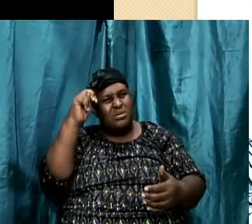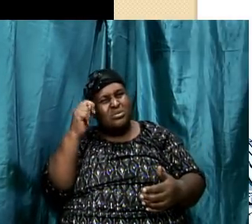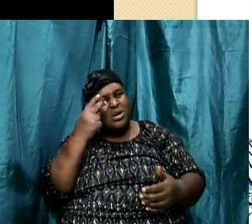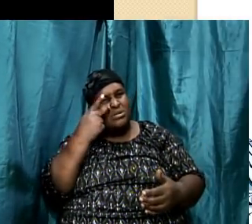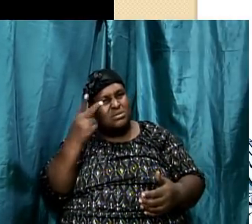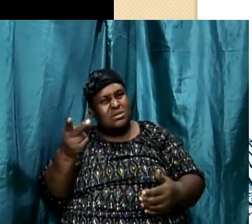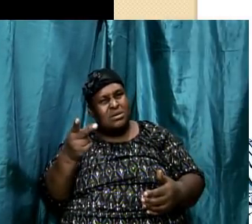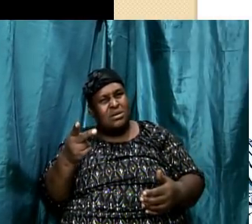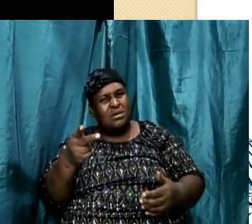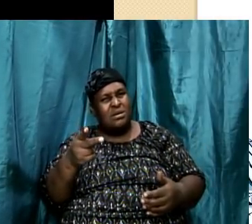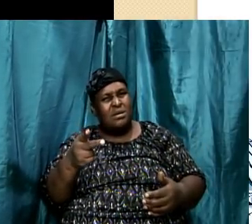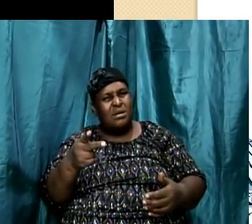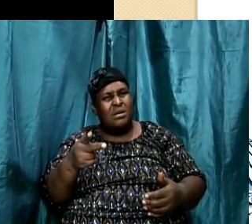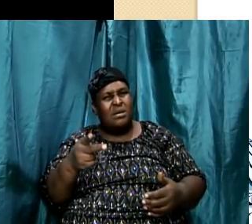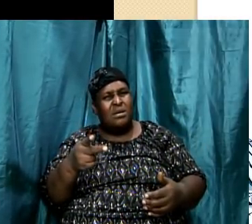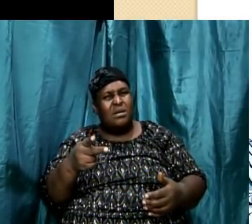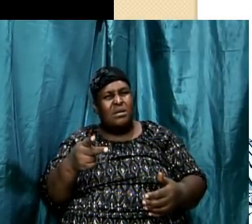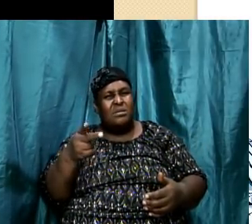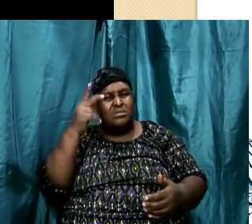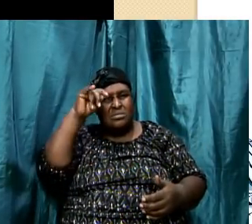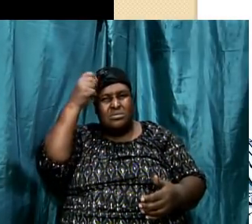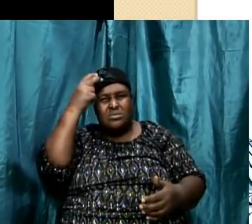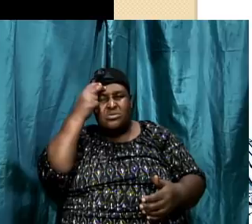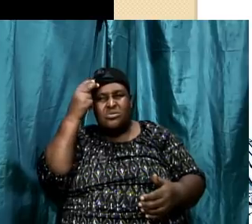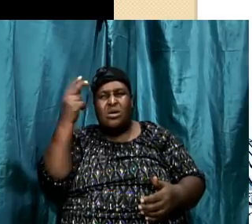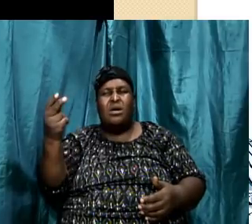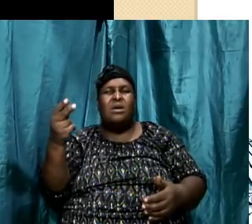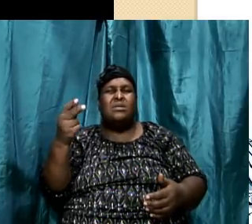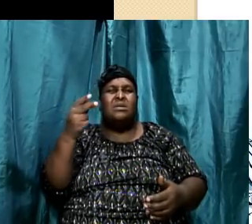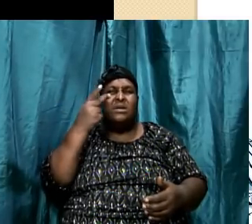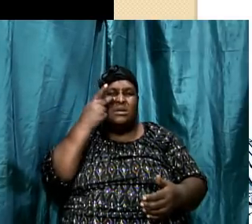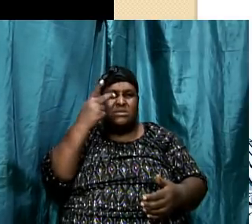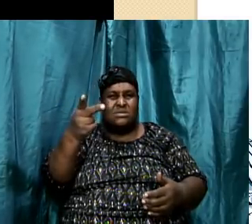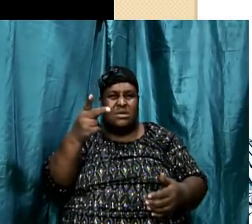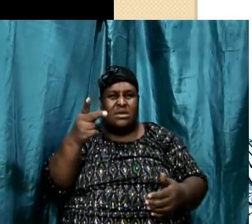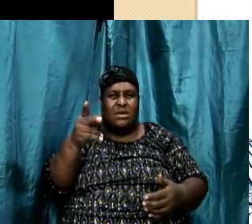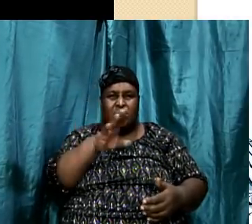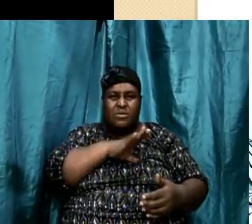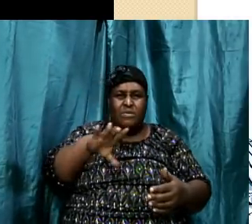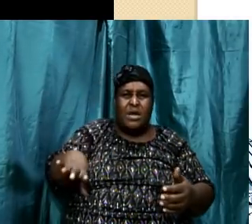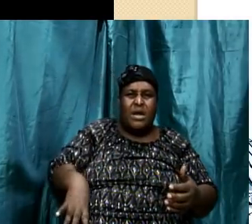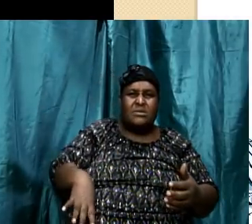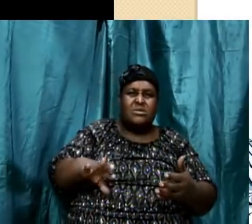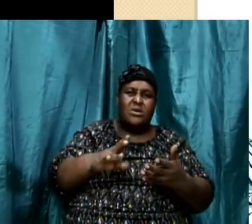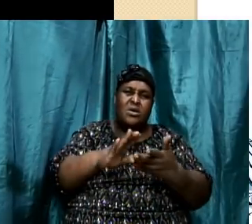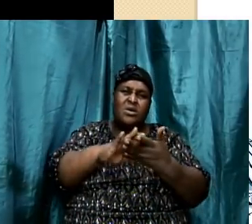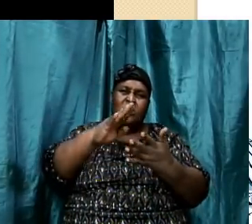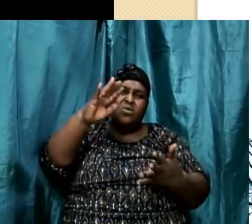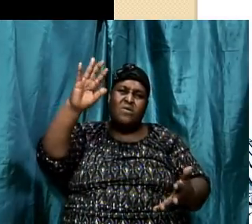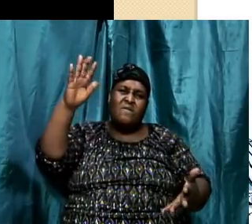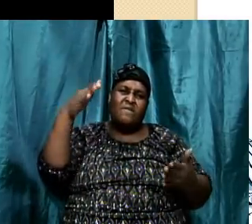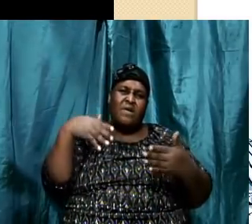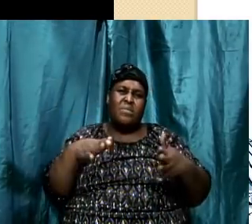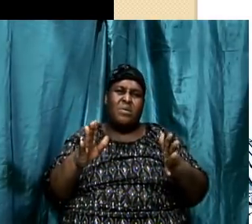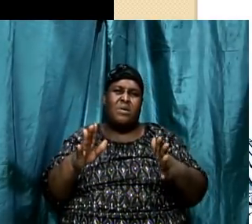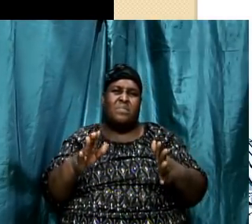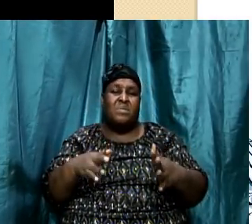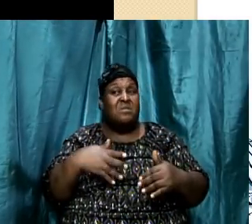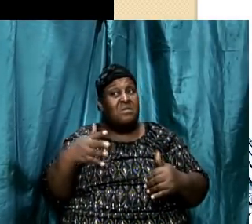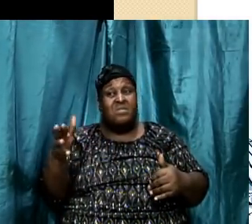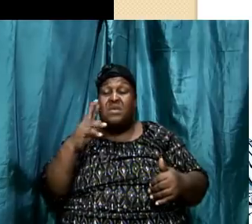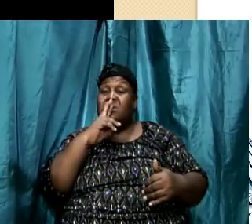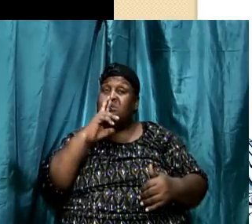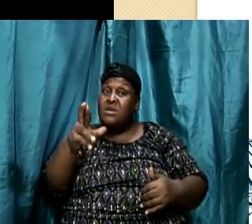1, he saw the glorified Christ. He saw Christ in a glorified manner. The things which are, he presented the seven churches that